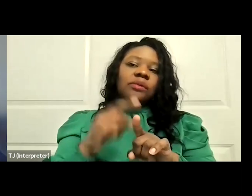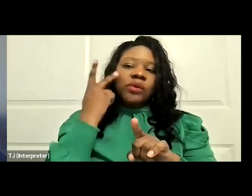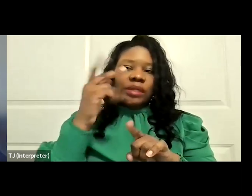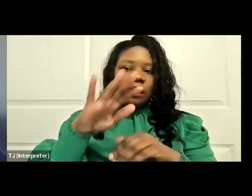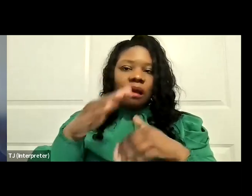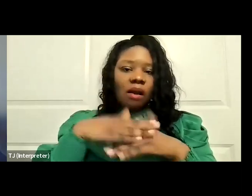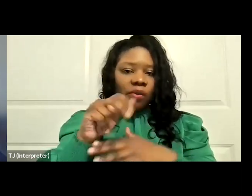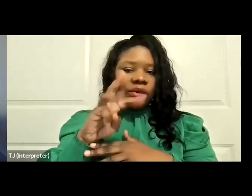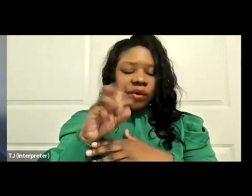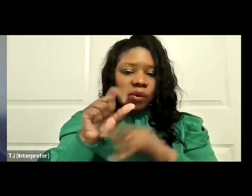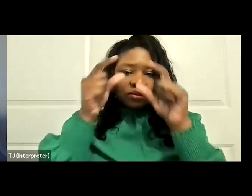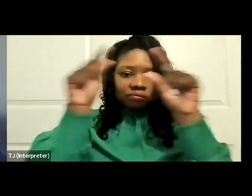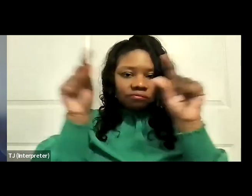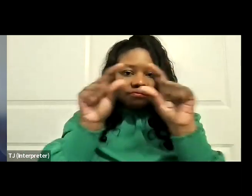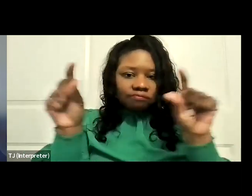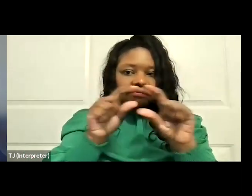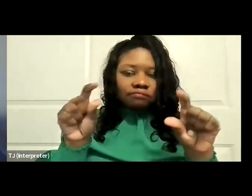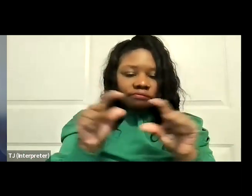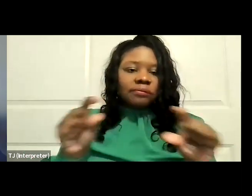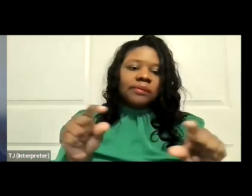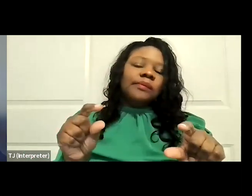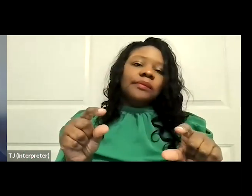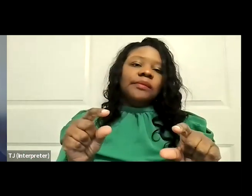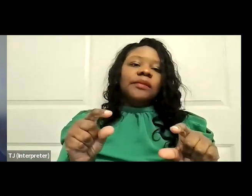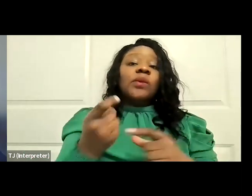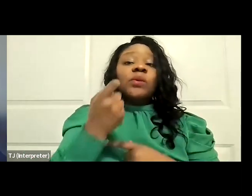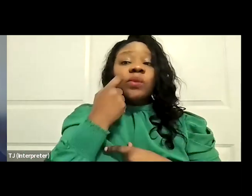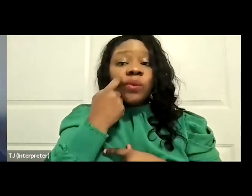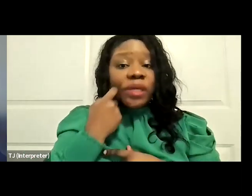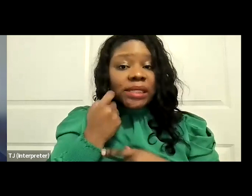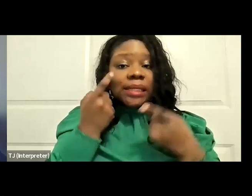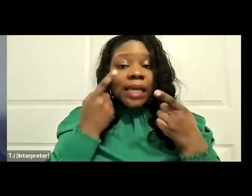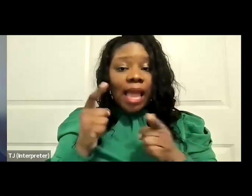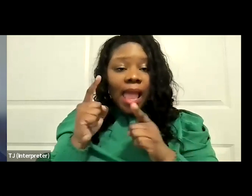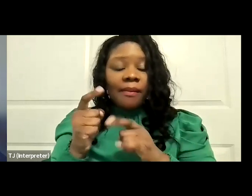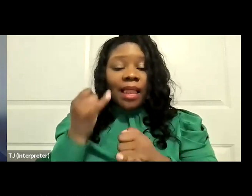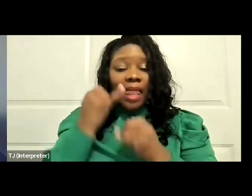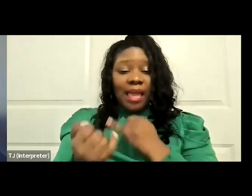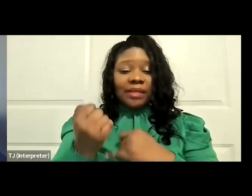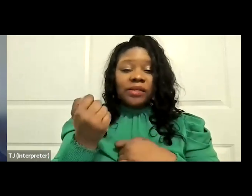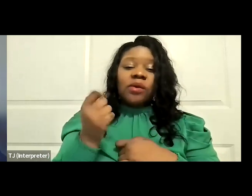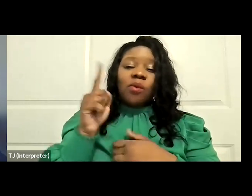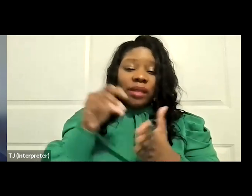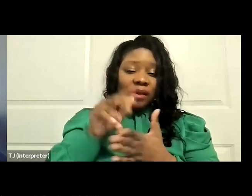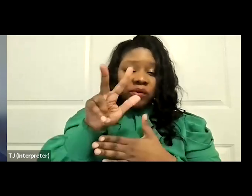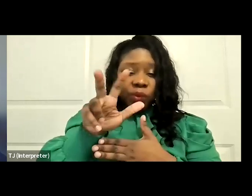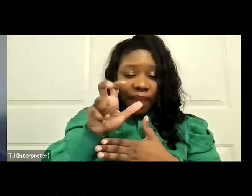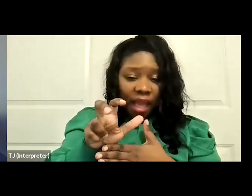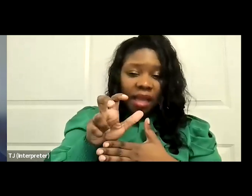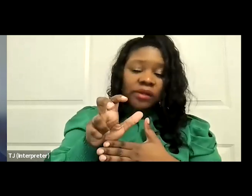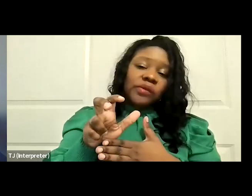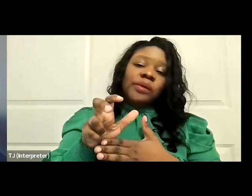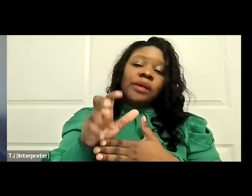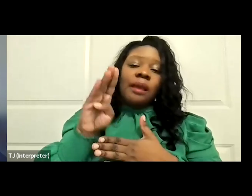while we have been sitting on this webinar, they actually just dropped the last 1,300 ballots in the statewide